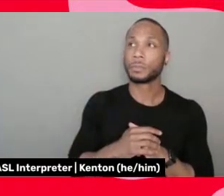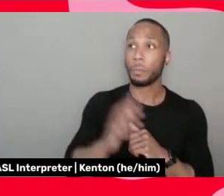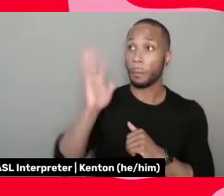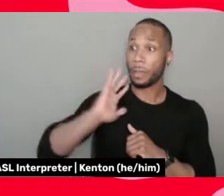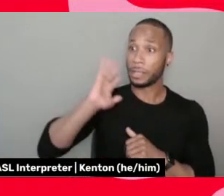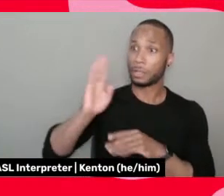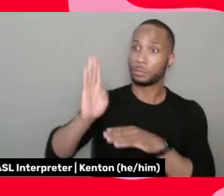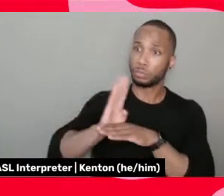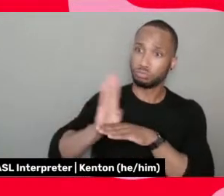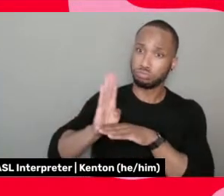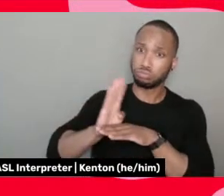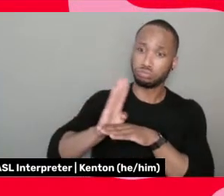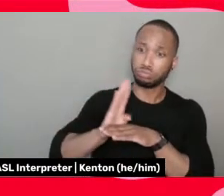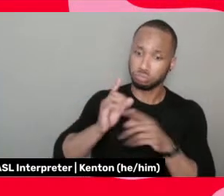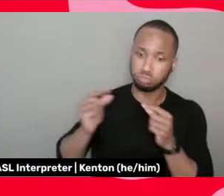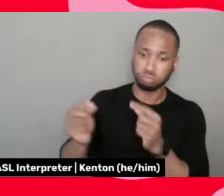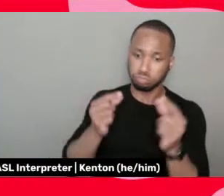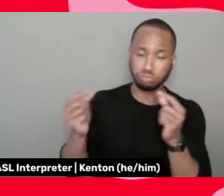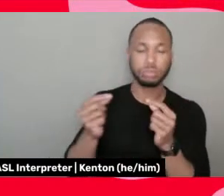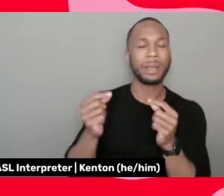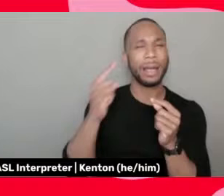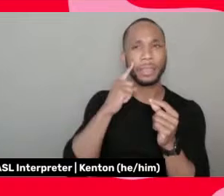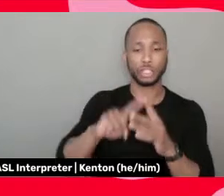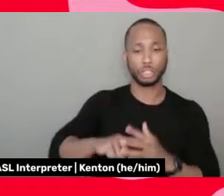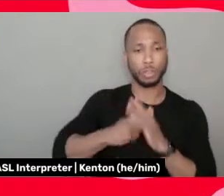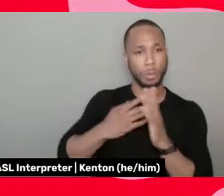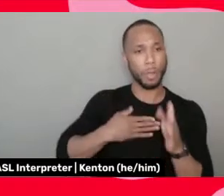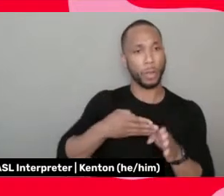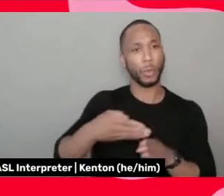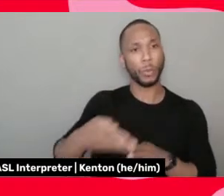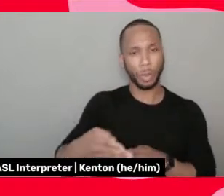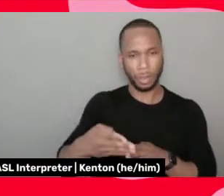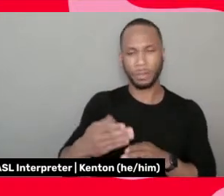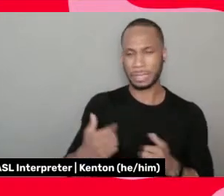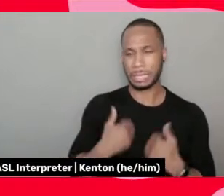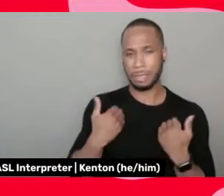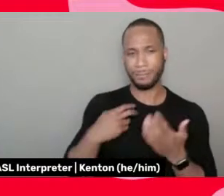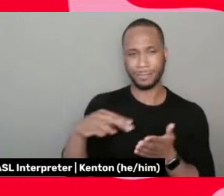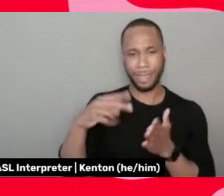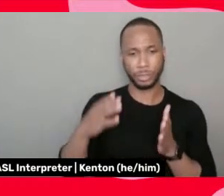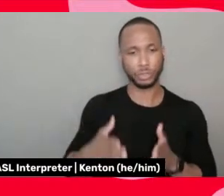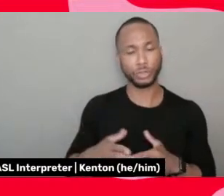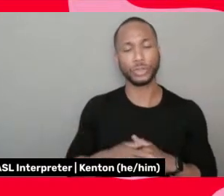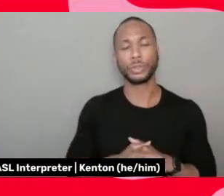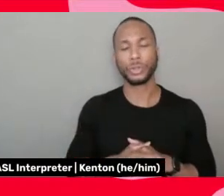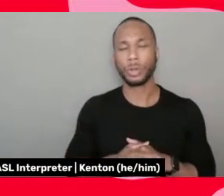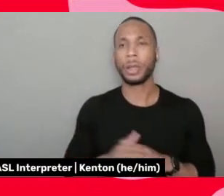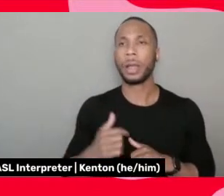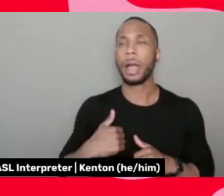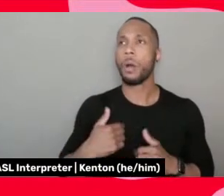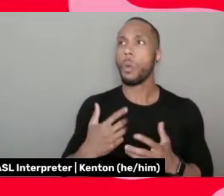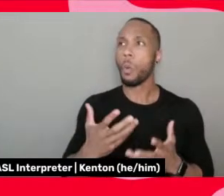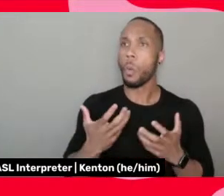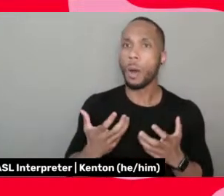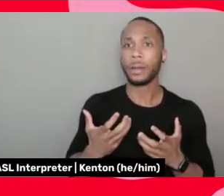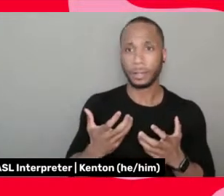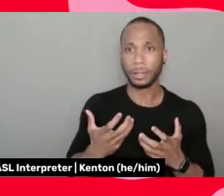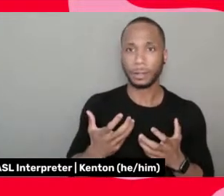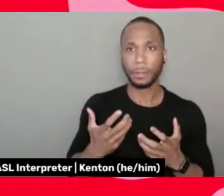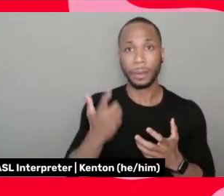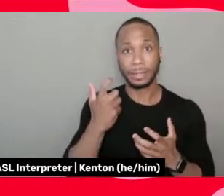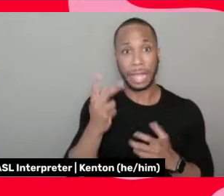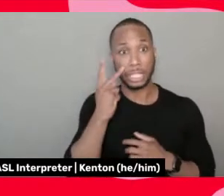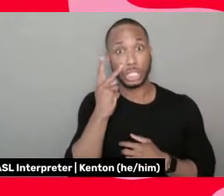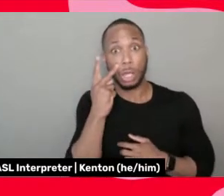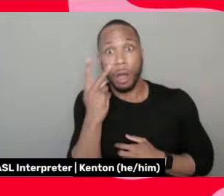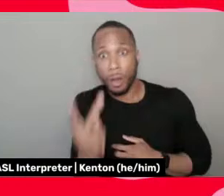doing it. Because I think back, starting my career as a young dancer, um, and I wanted to be, because that's what I saw in front